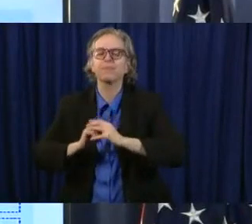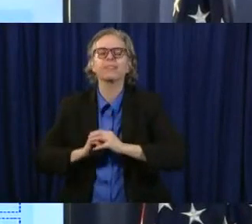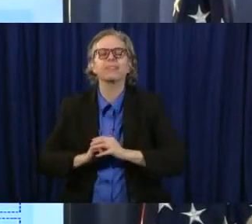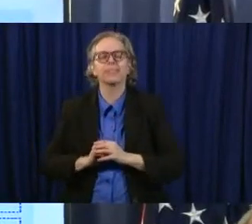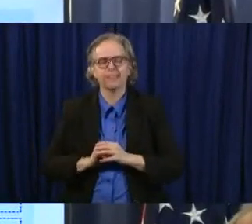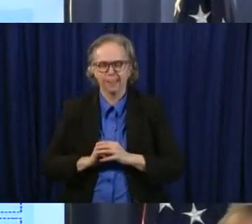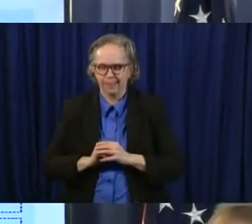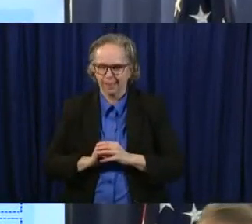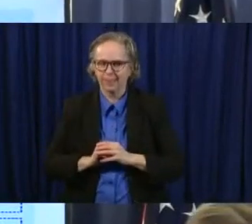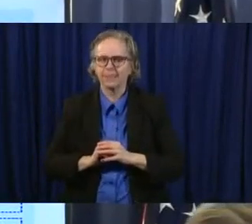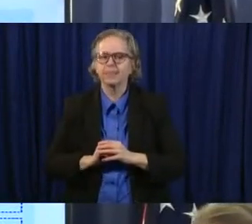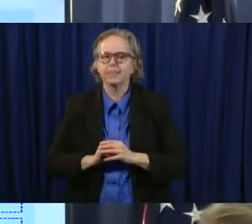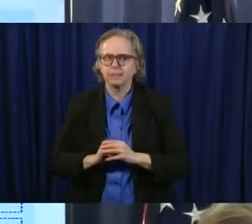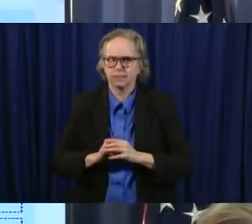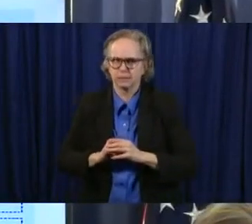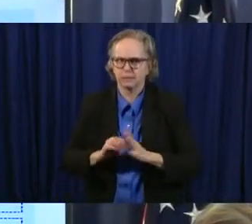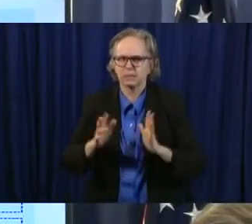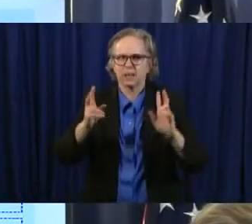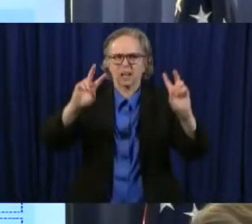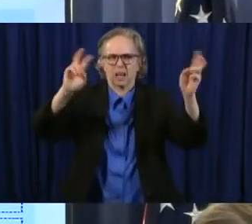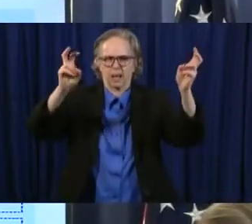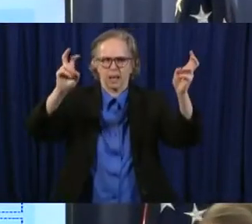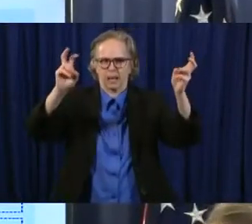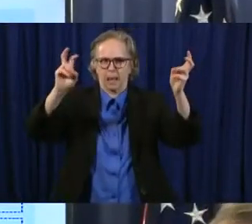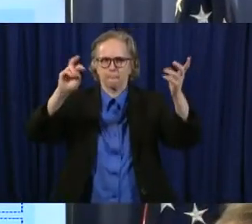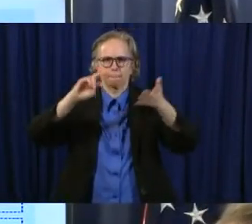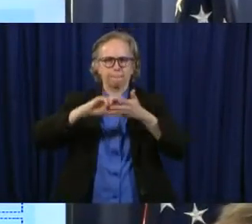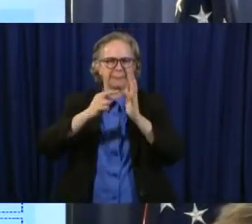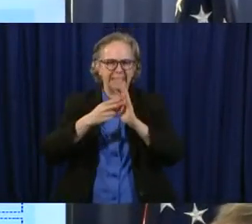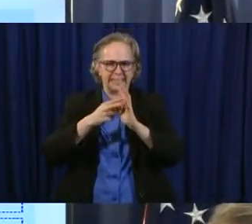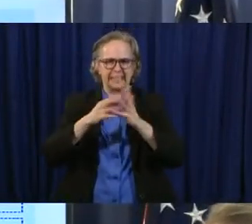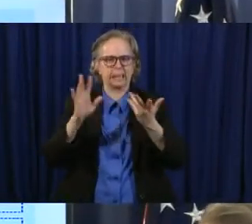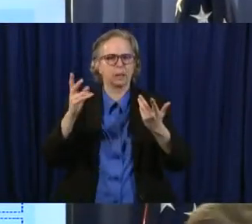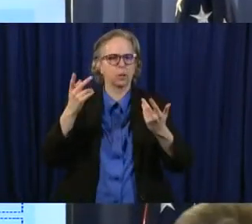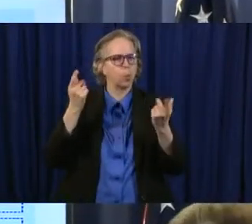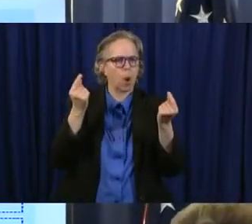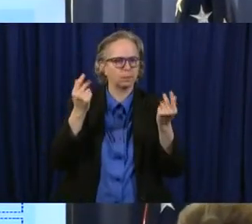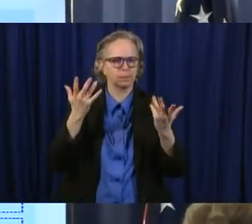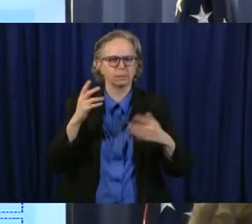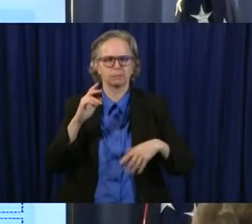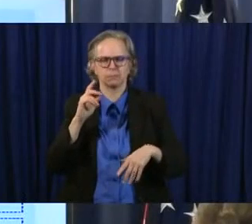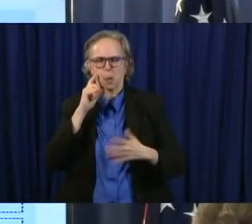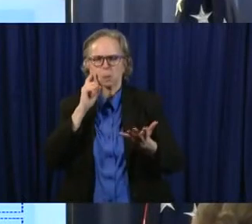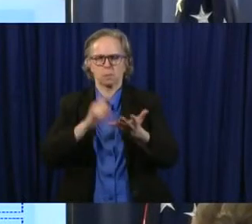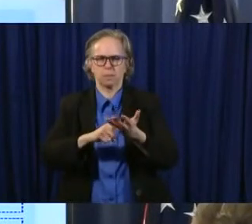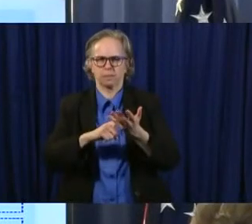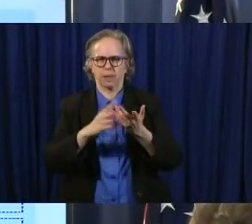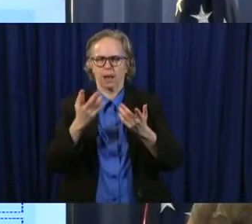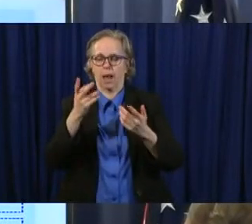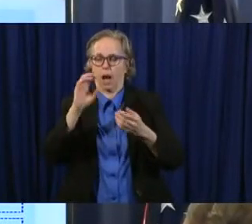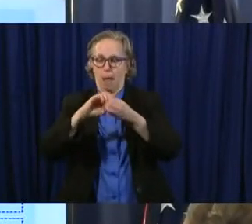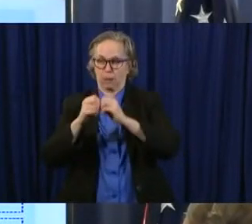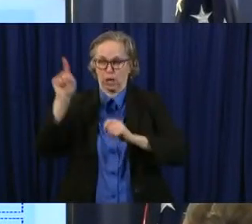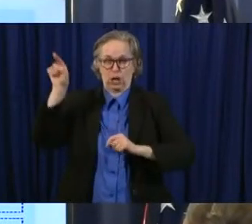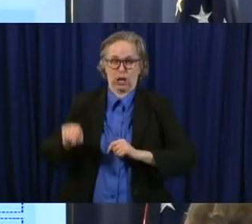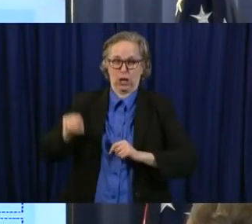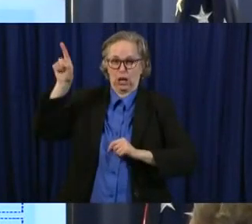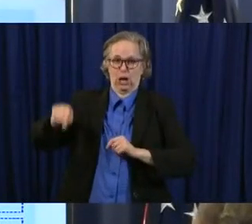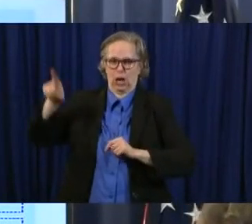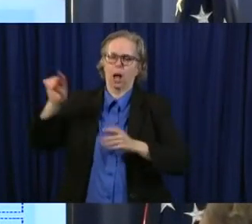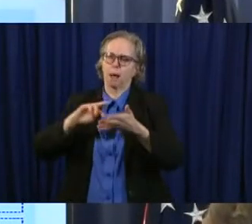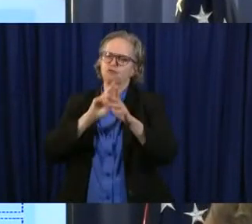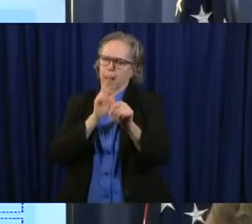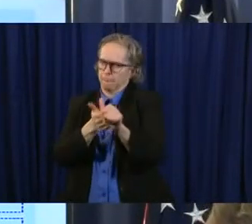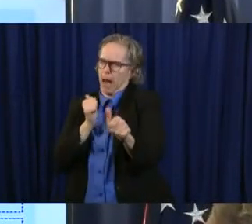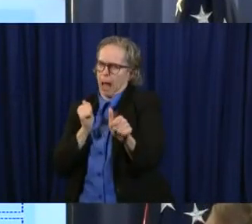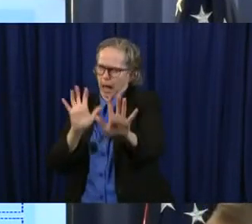indicator. Uh, and so these are always far behind whatever else is, is, is occurring. Um, in the